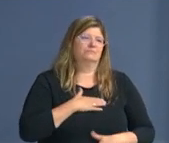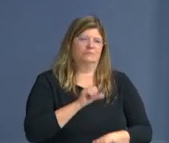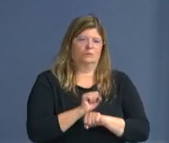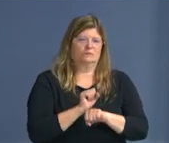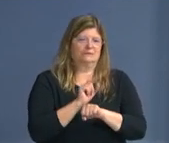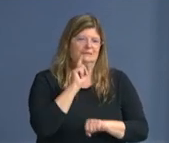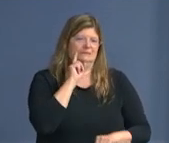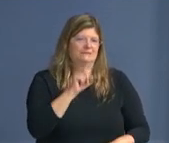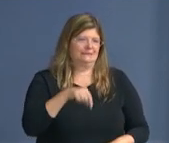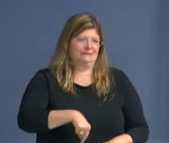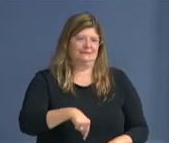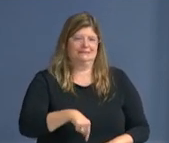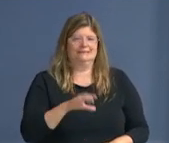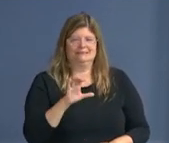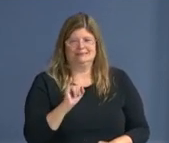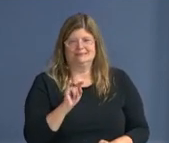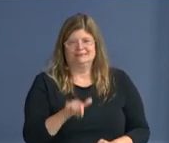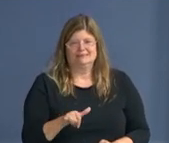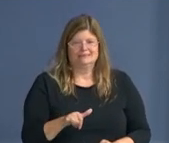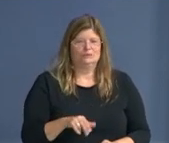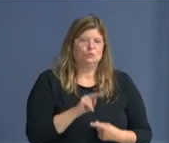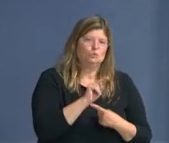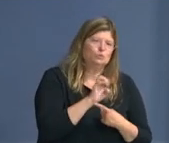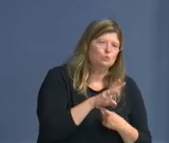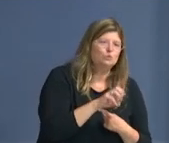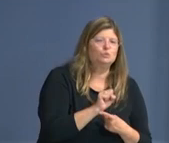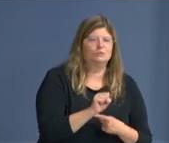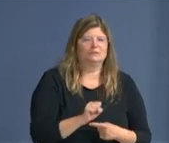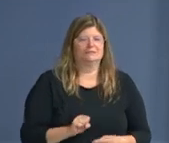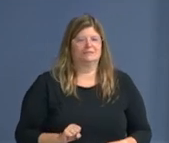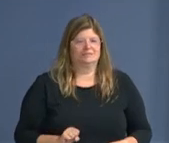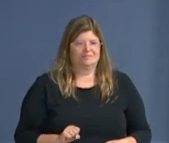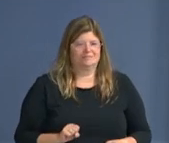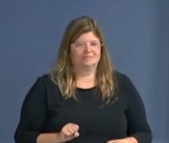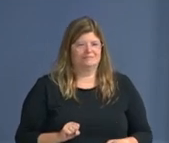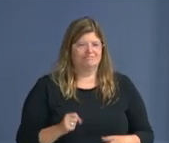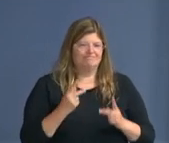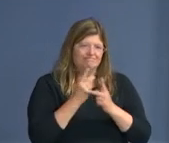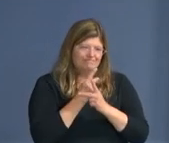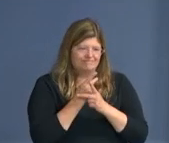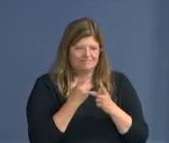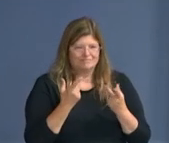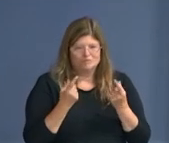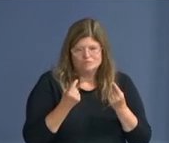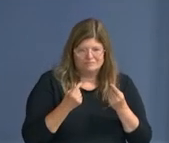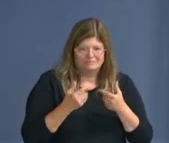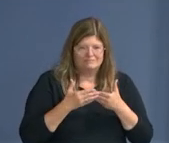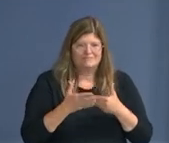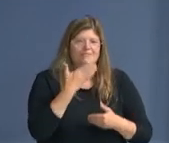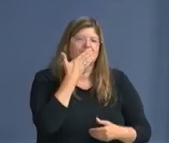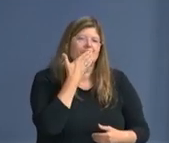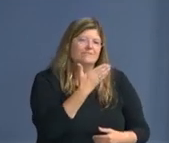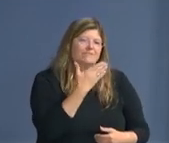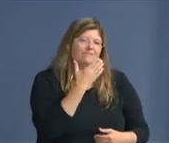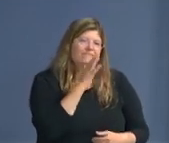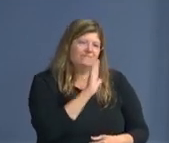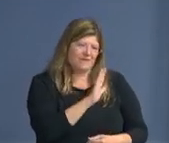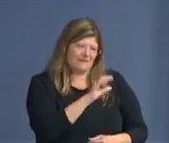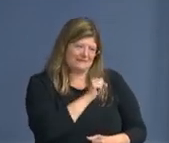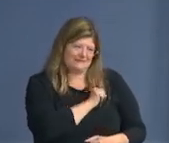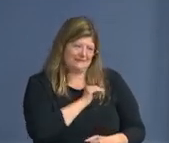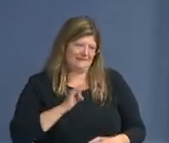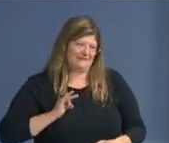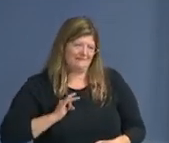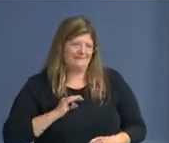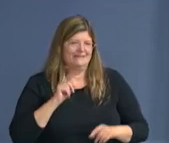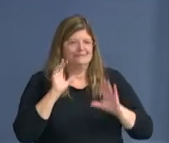here and being able to shine a light on what's going on here. And, um, I can't thank your staff enough. And, uh,